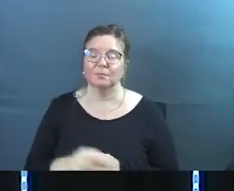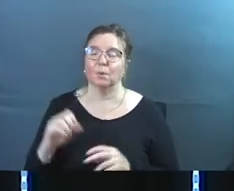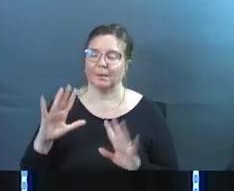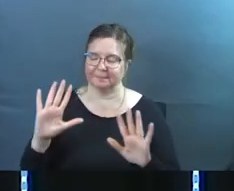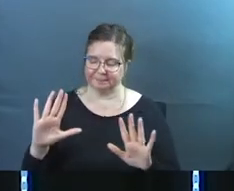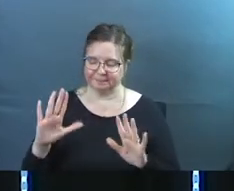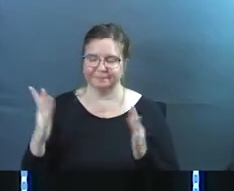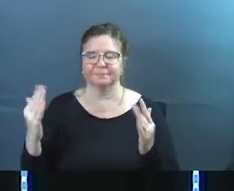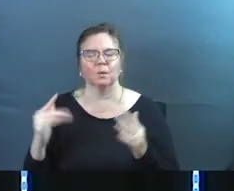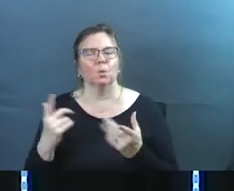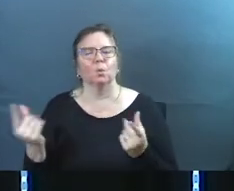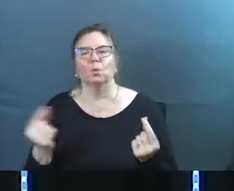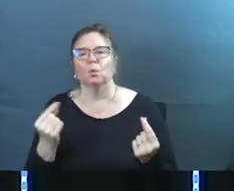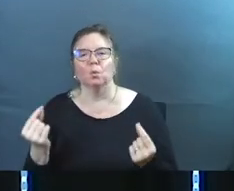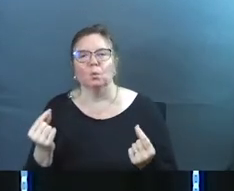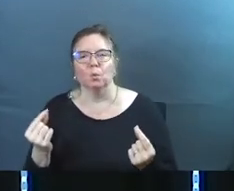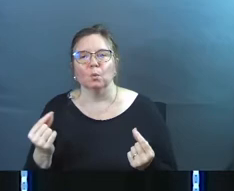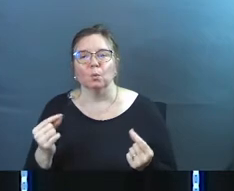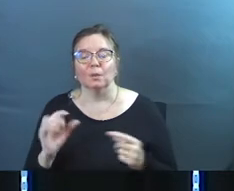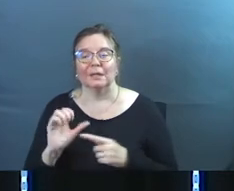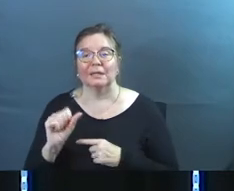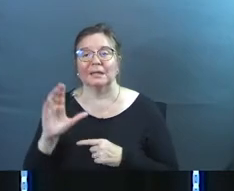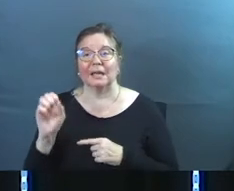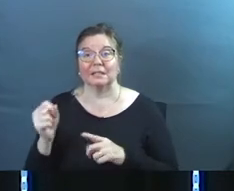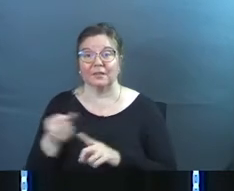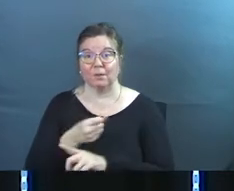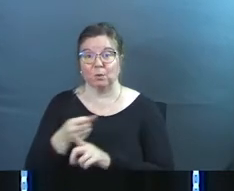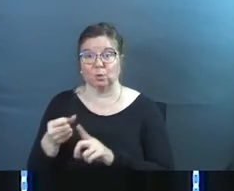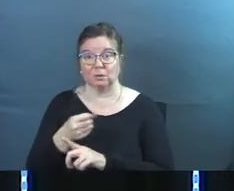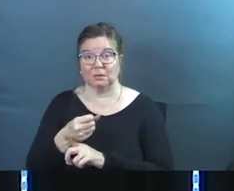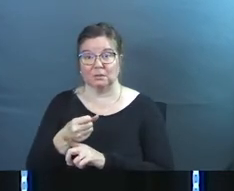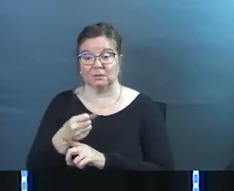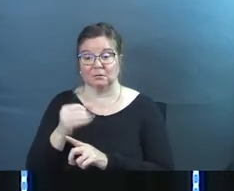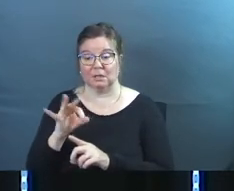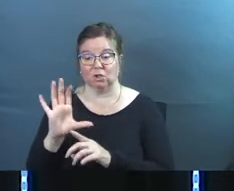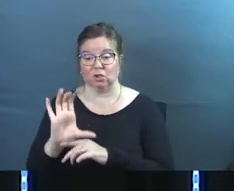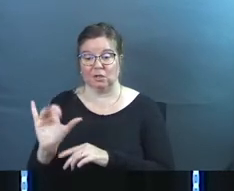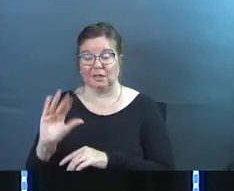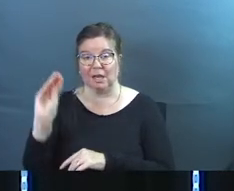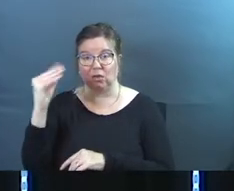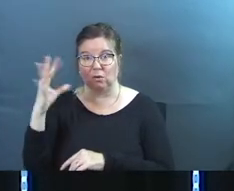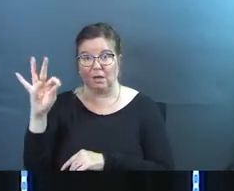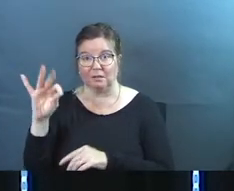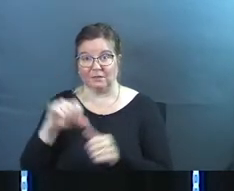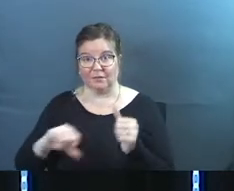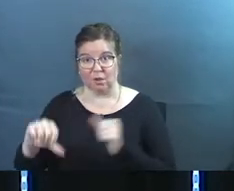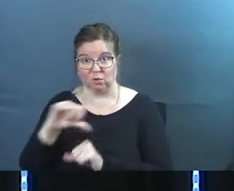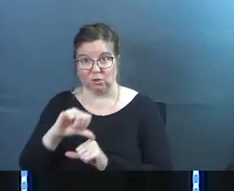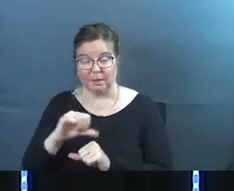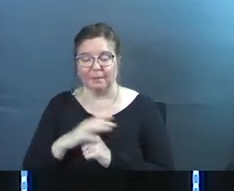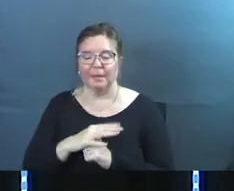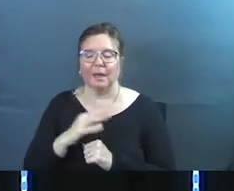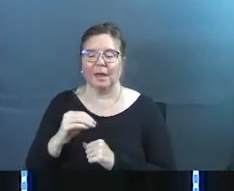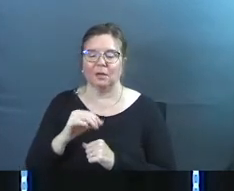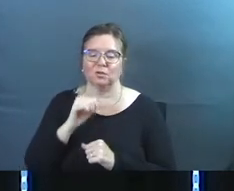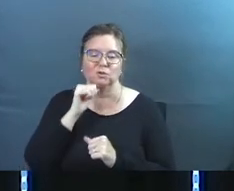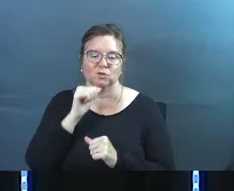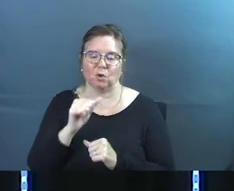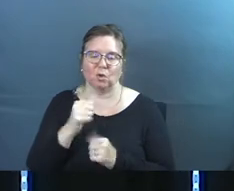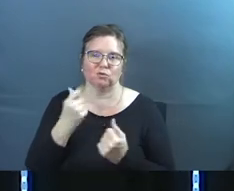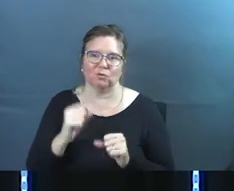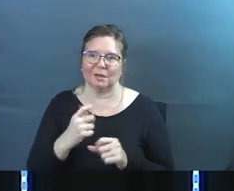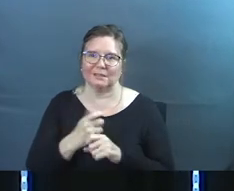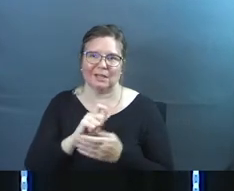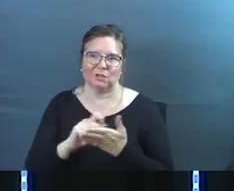okay so what should we do in a case of abuse in a church like grace fellowship and do not